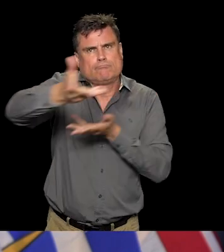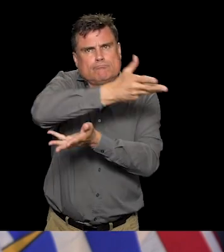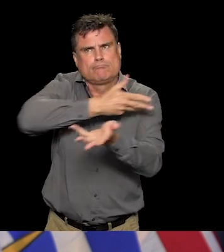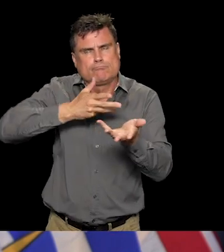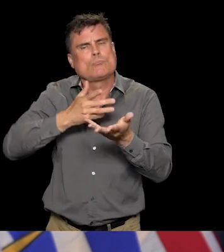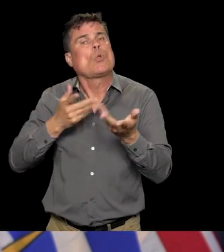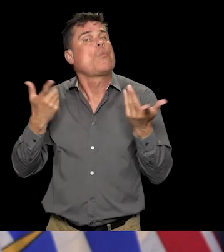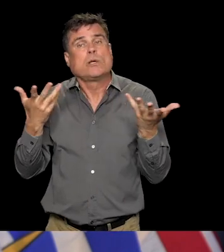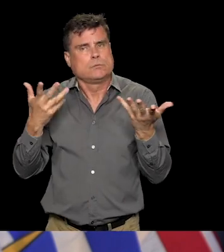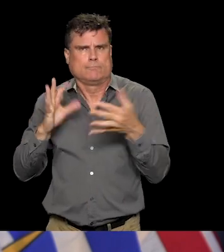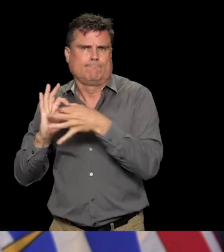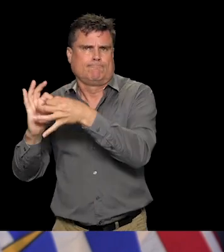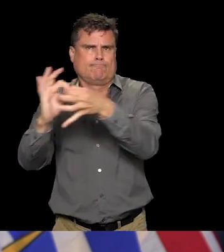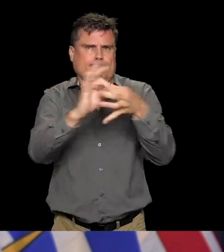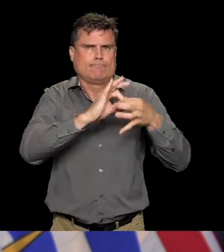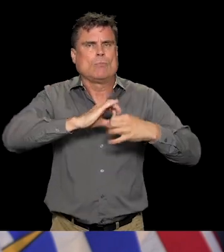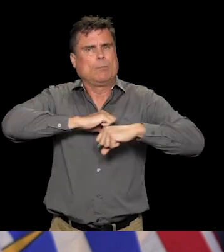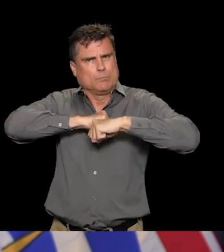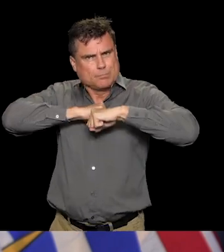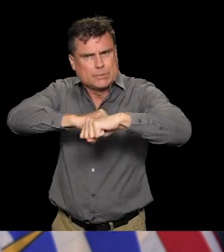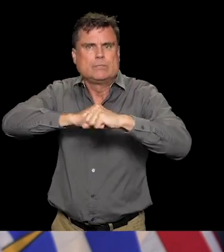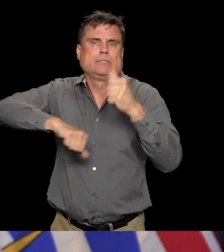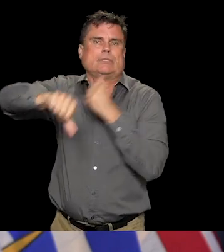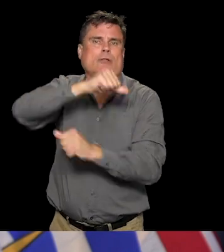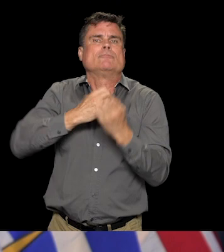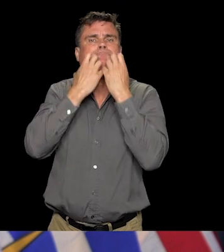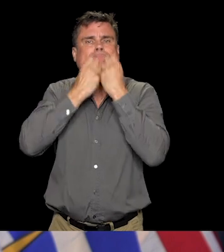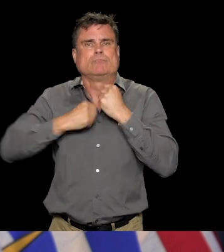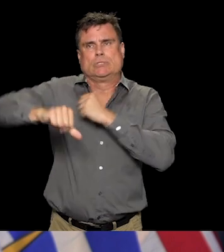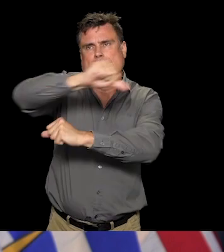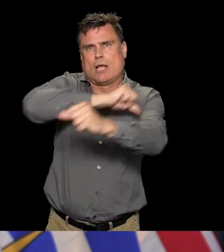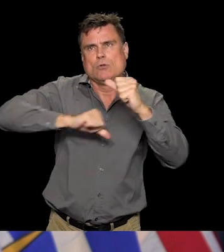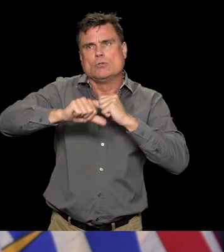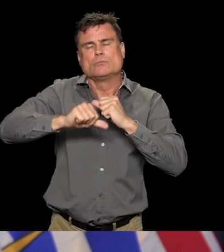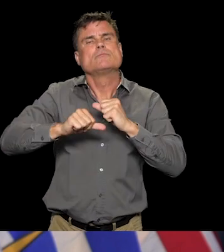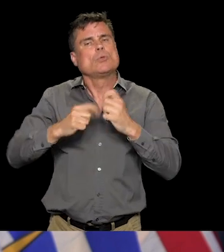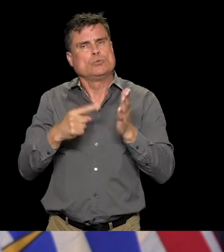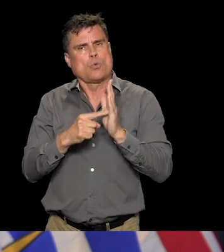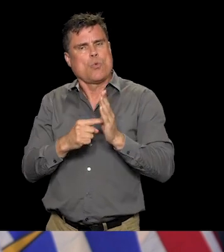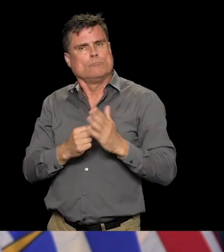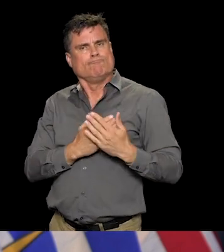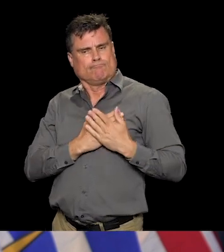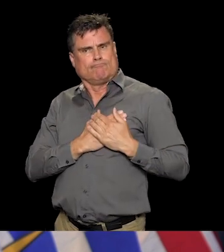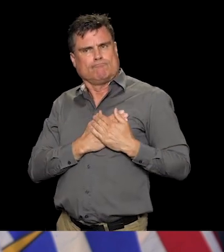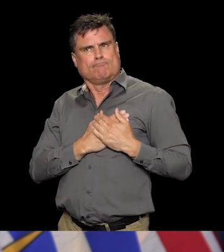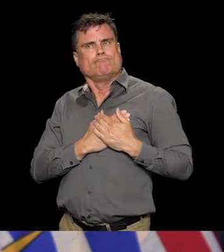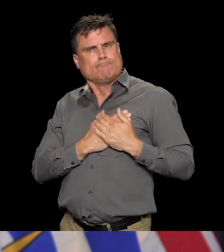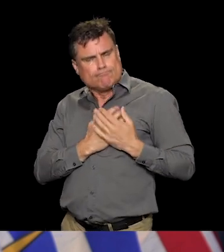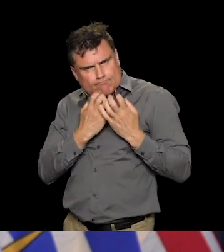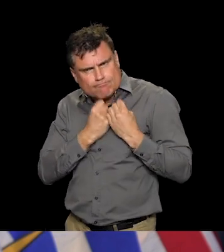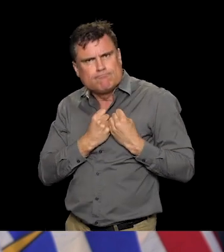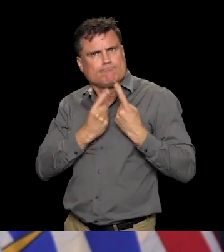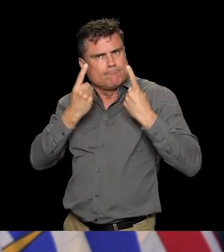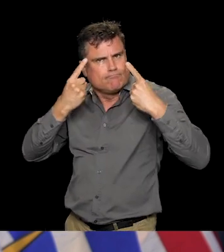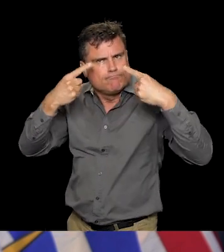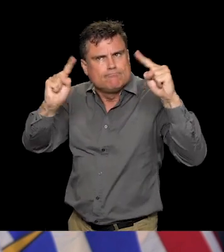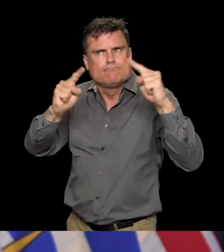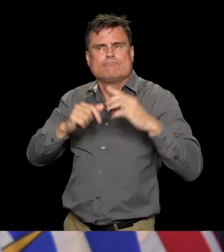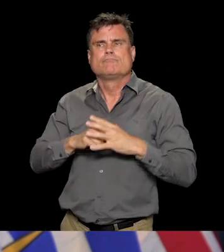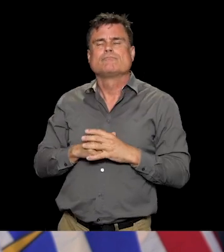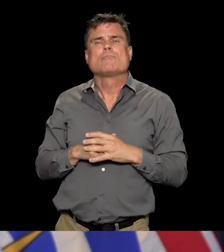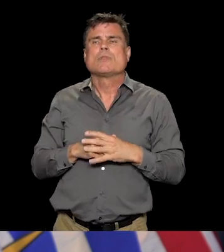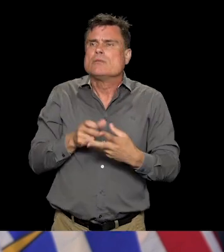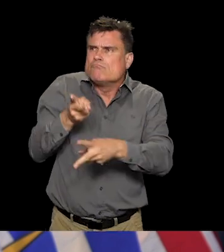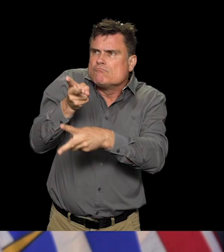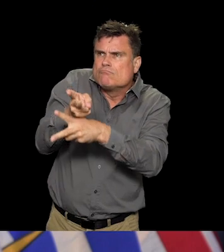other and doing this by being thoughtful and understanding in our words and in our actions and continuing to do it as we